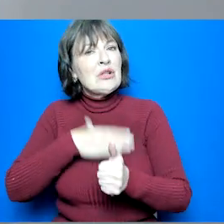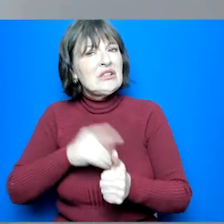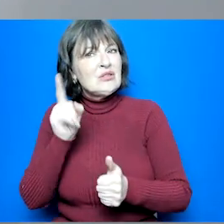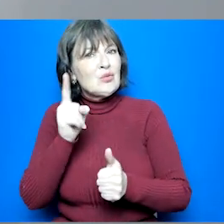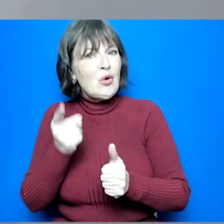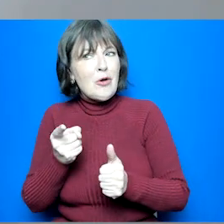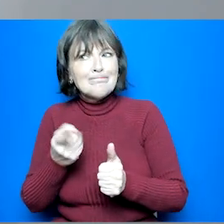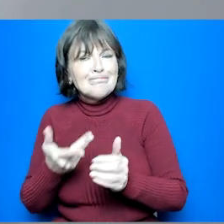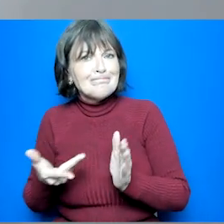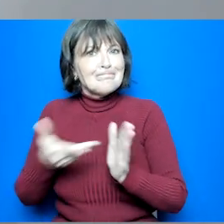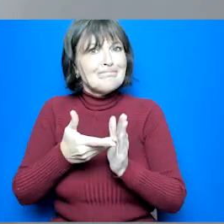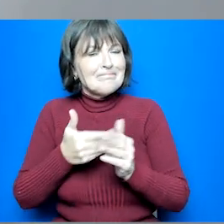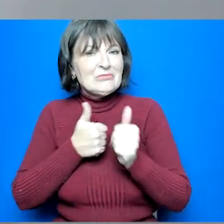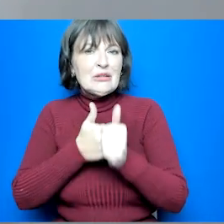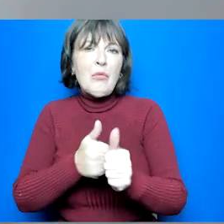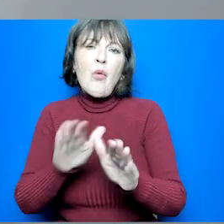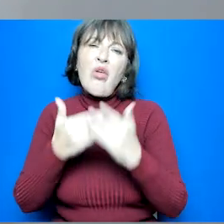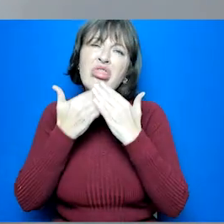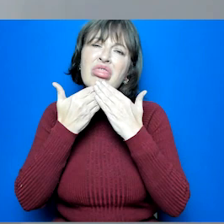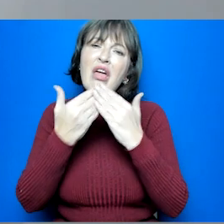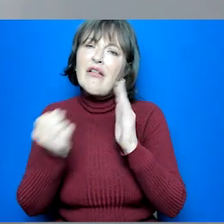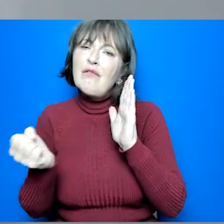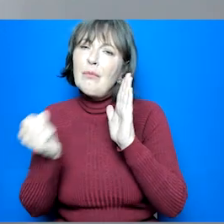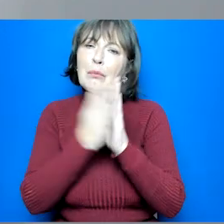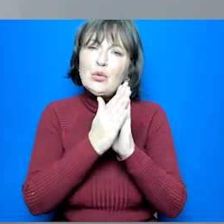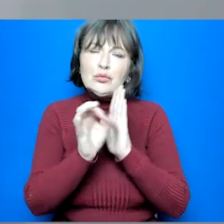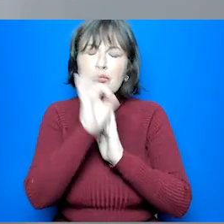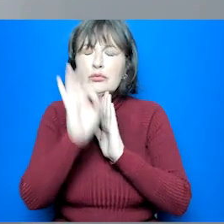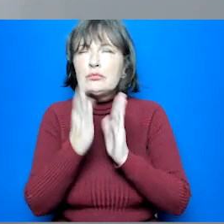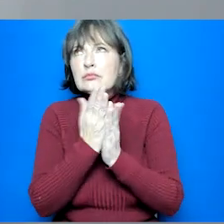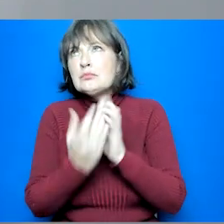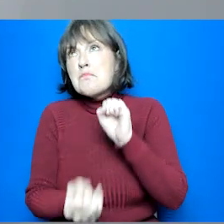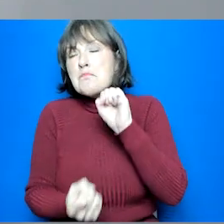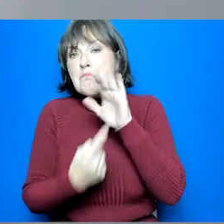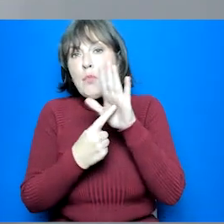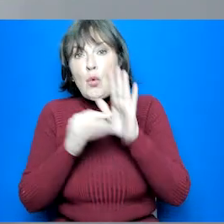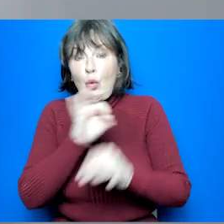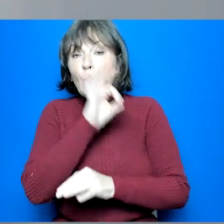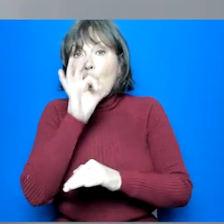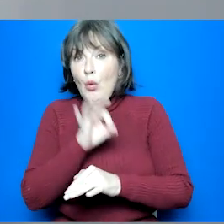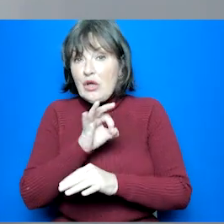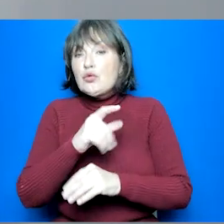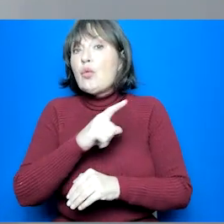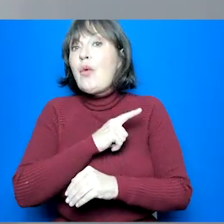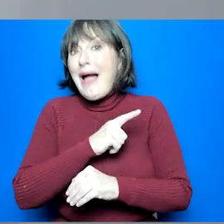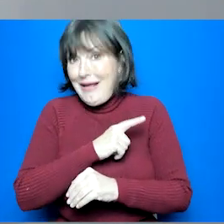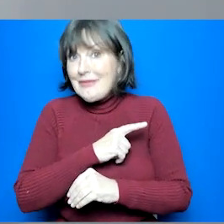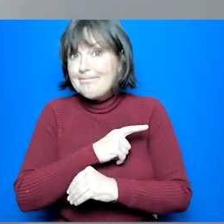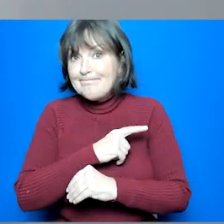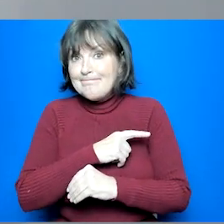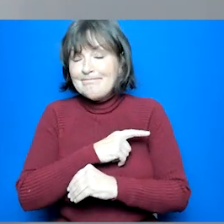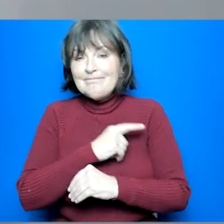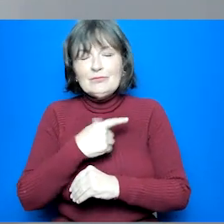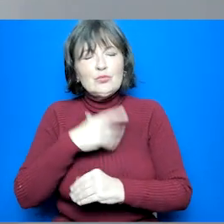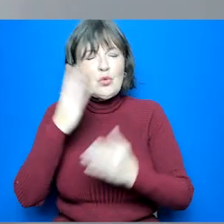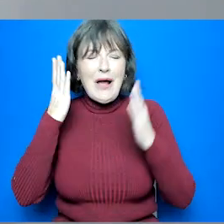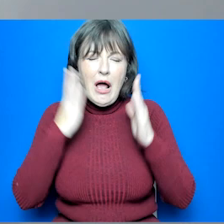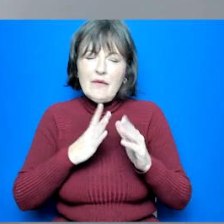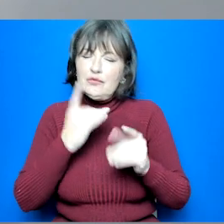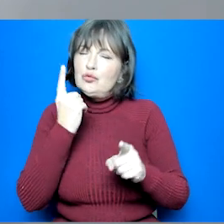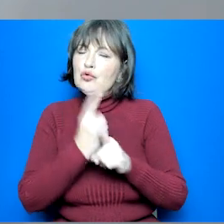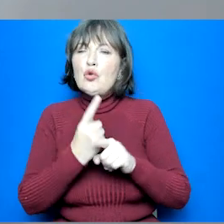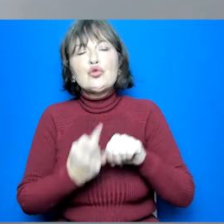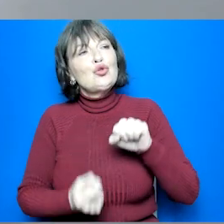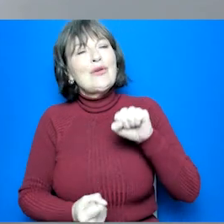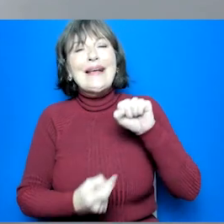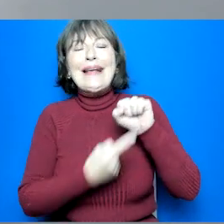is available thank you so much for posting that question it's a really important one and I think it's important to talk to your key link person in